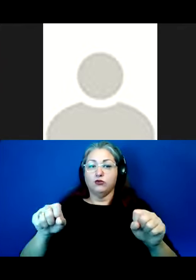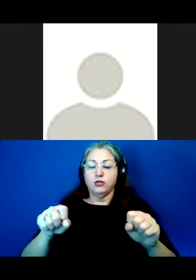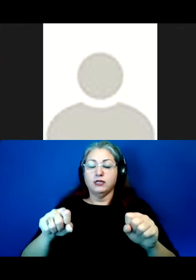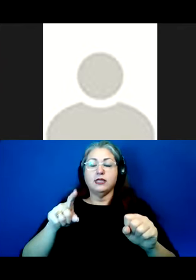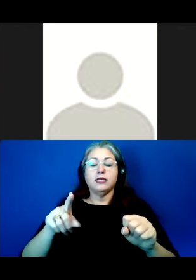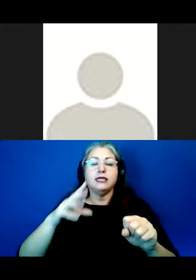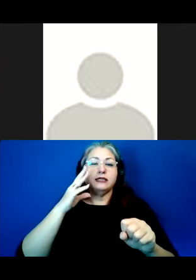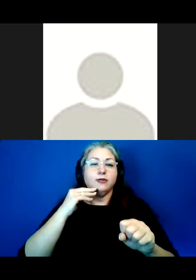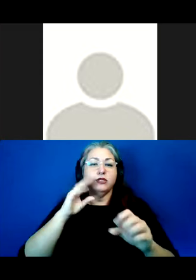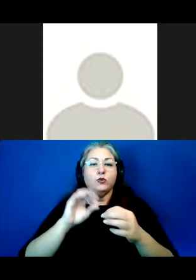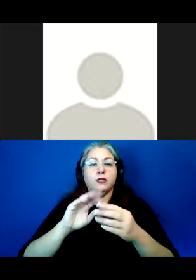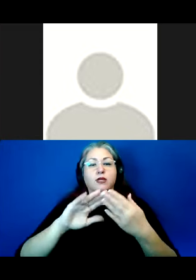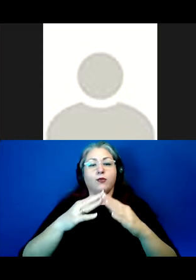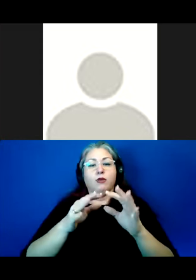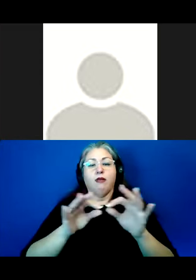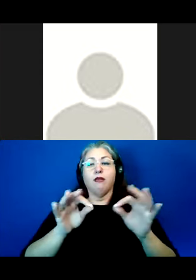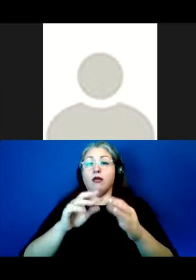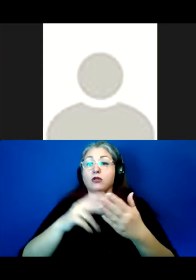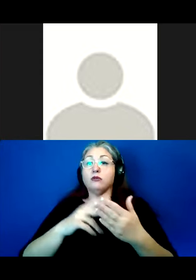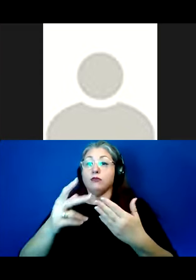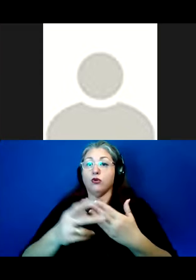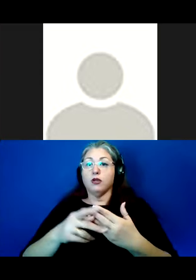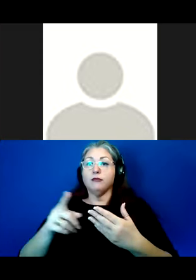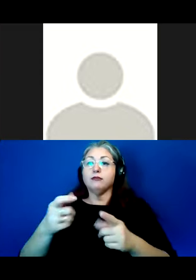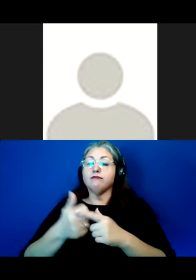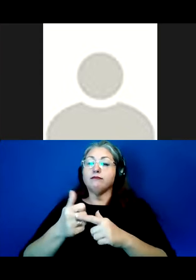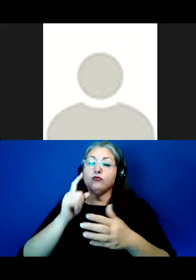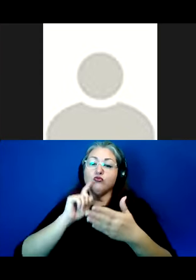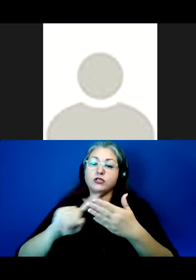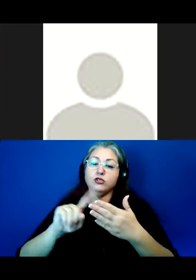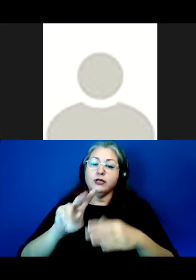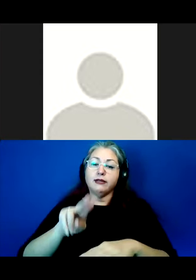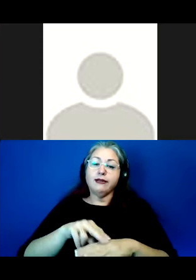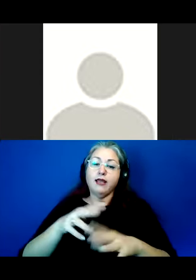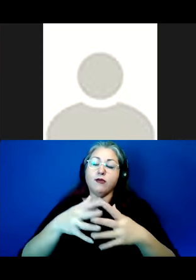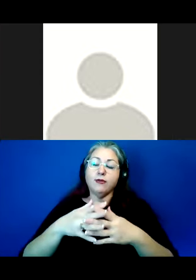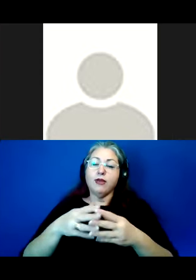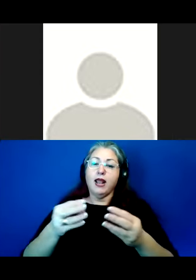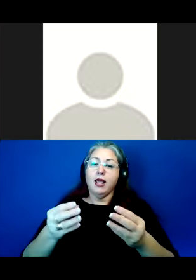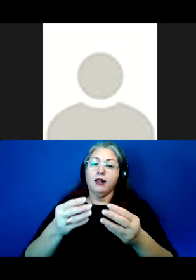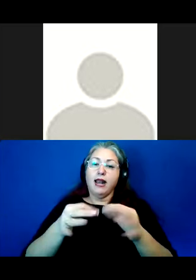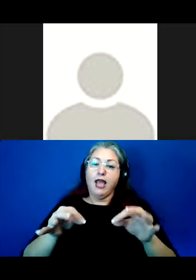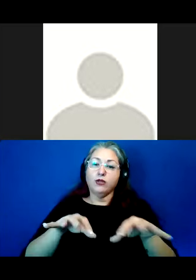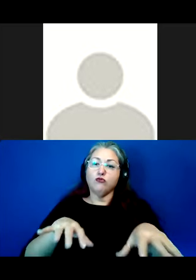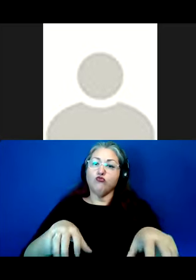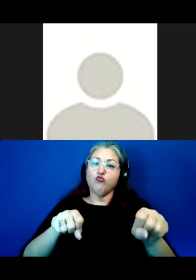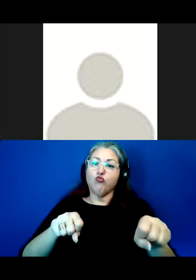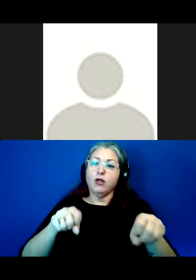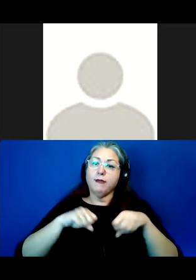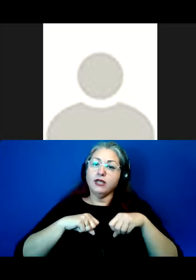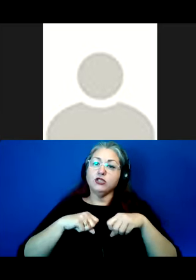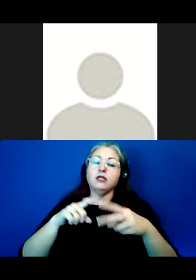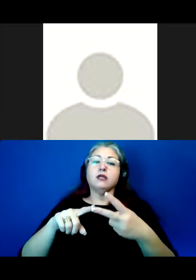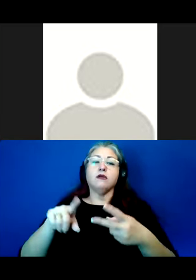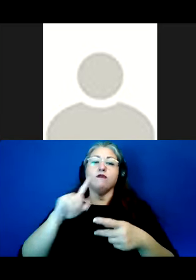experience in community language programs, he researches Native American language reclamation and strives to build capacity for Native